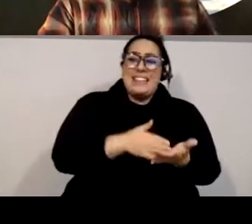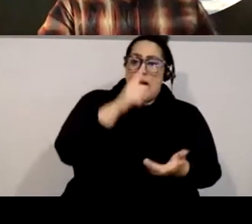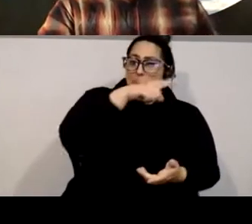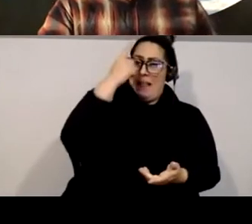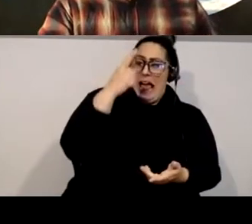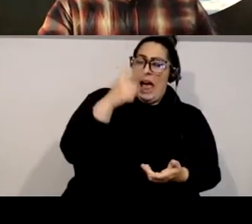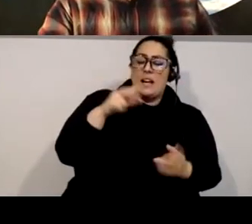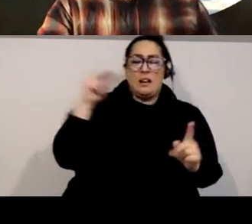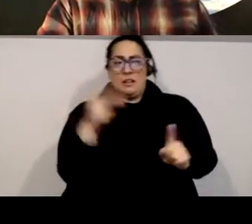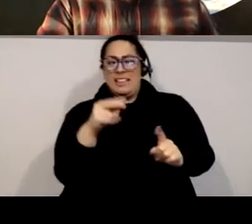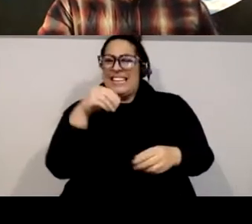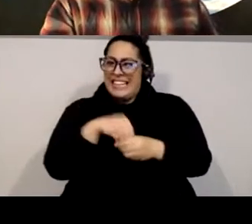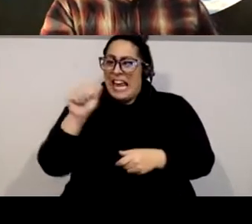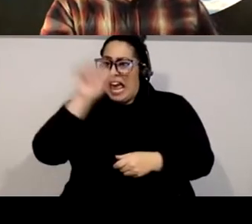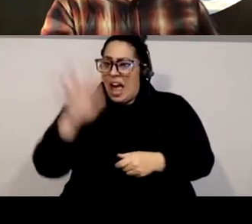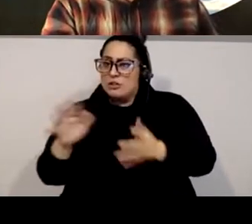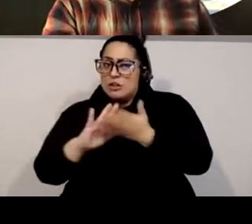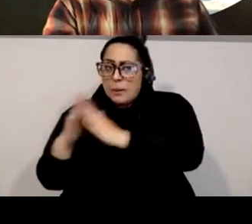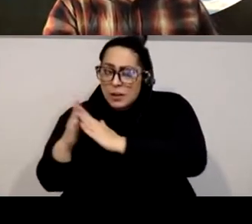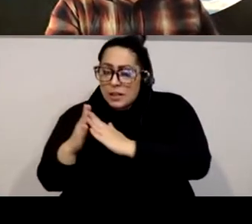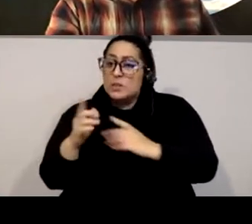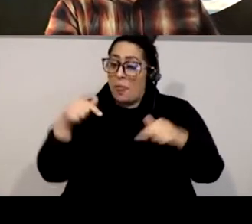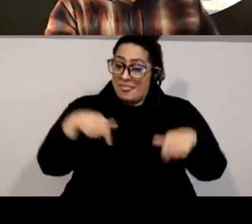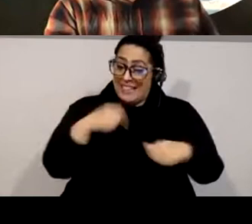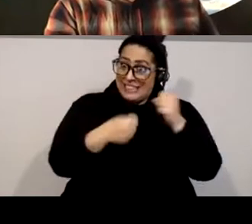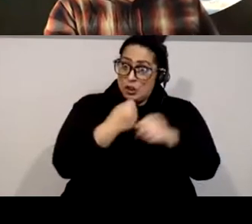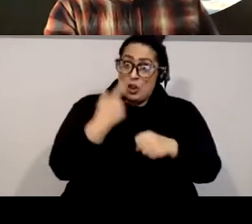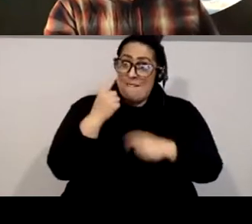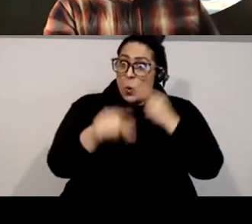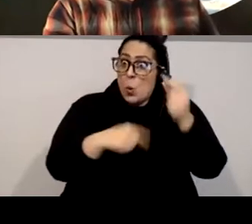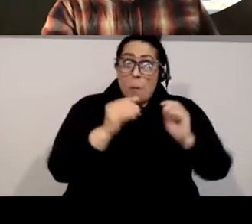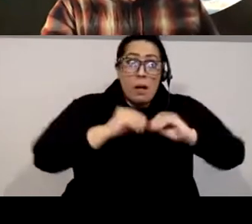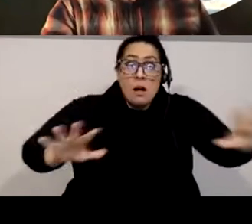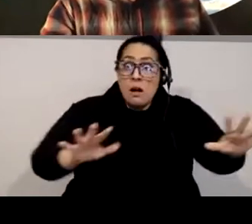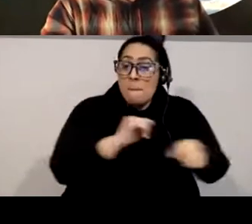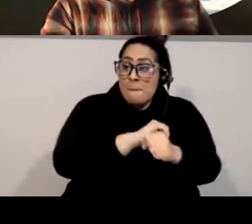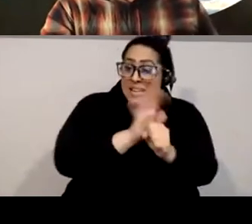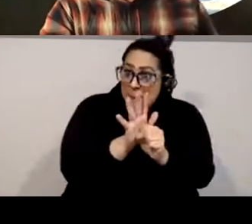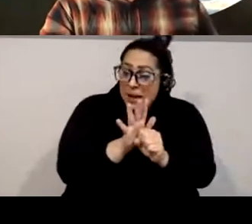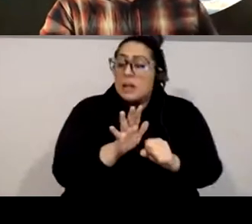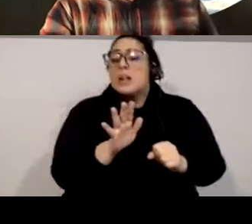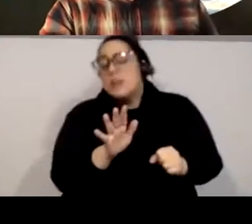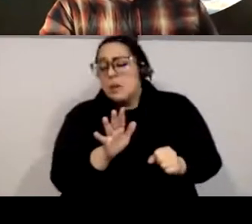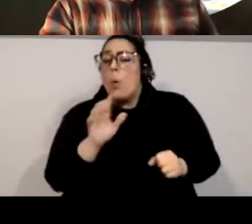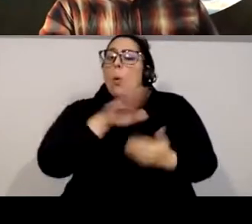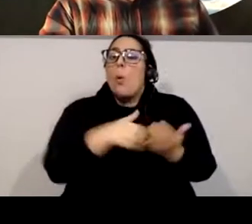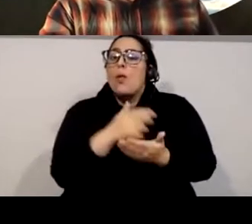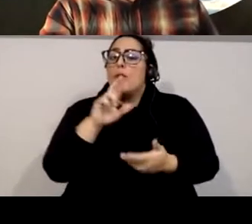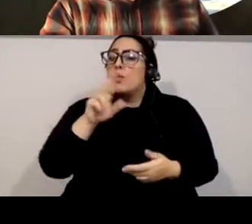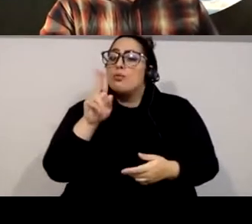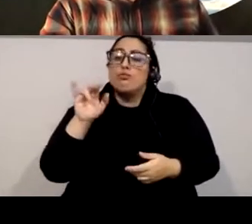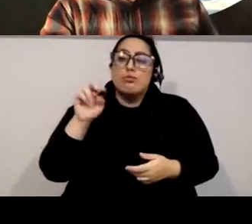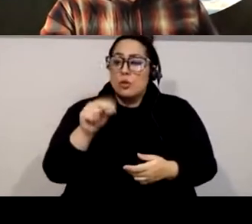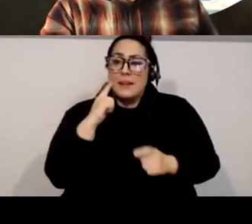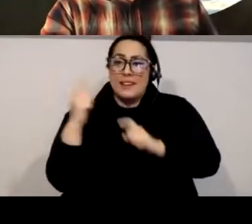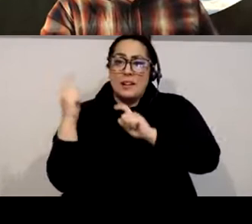communities. Considering where we are in the year of the global pandemic, Reuben Foundation's grantees were encouraged to adapt their original proposals